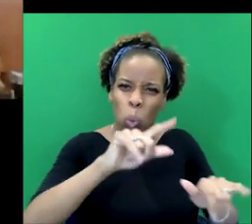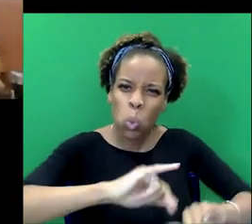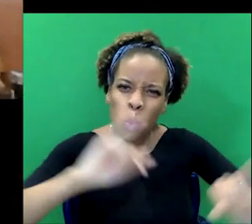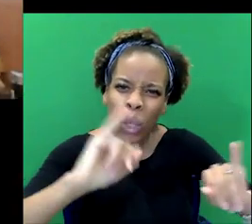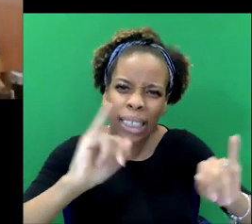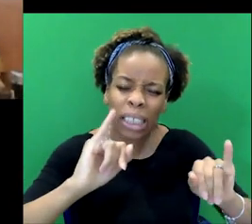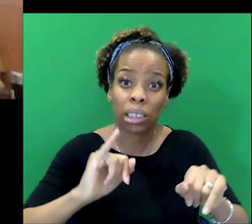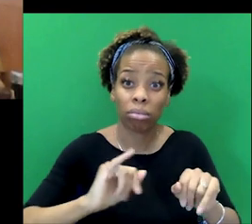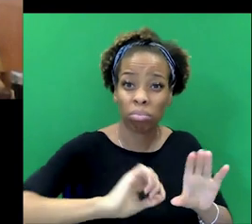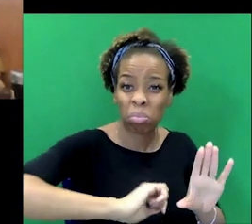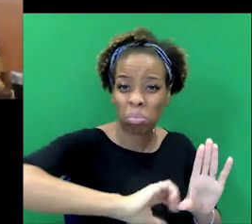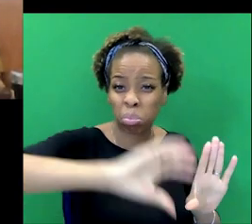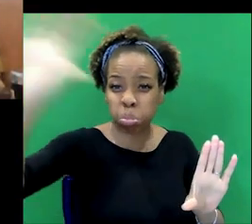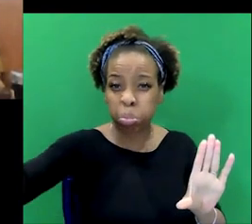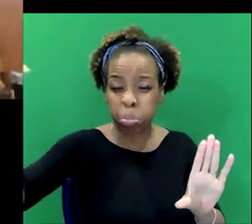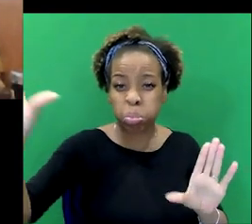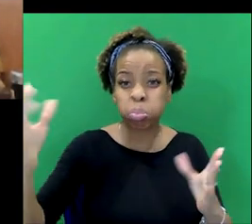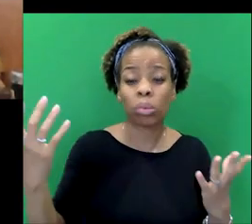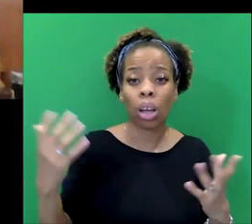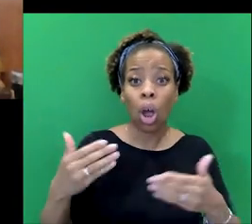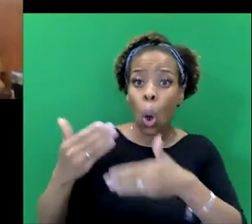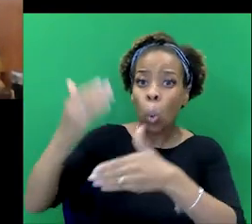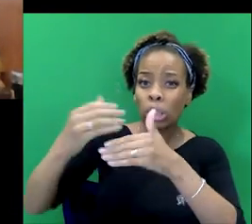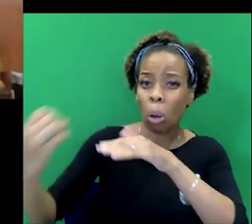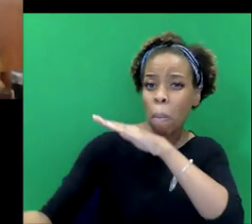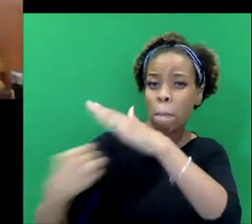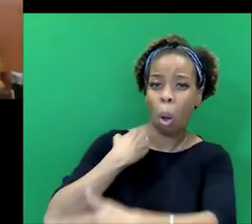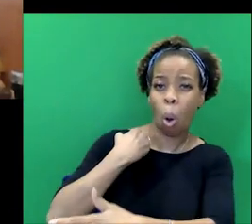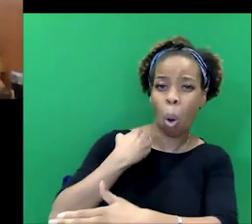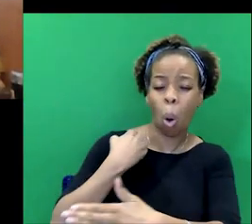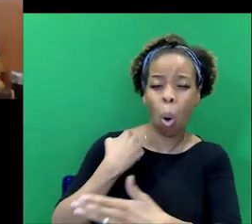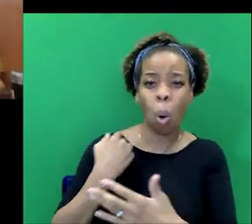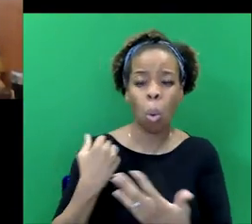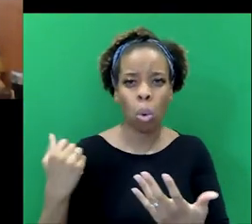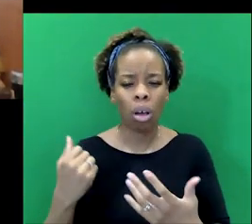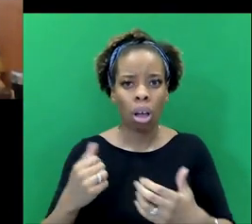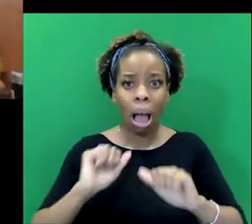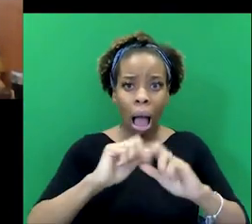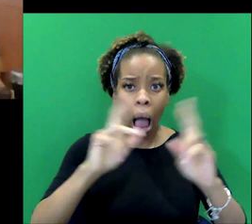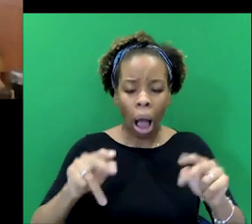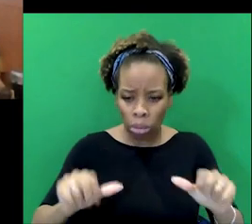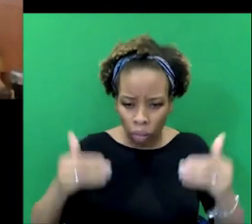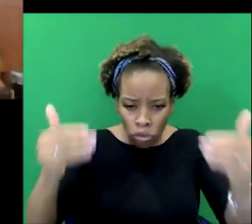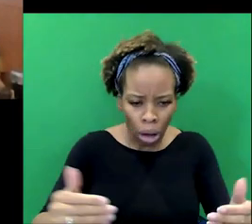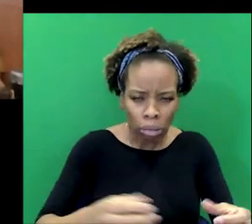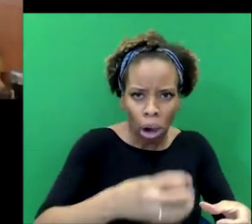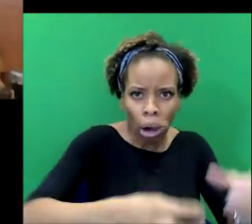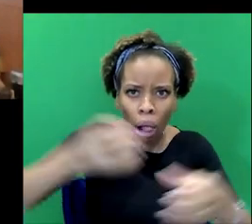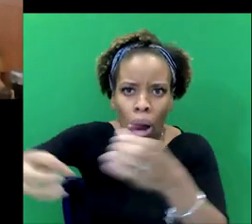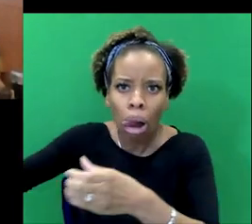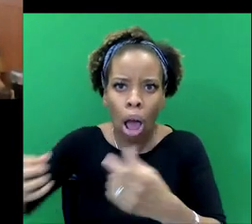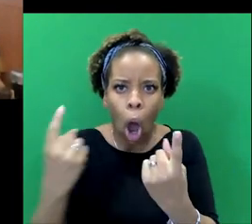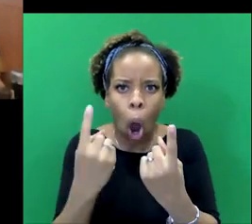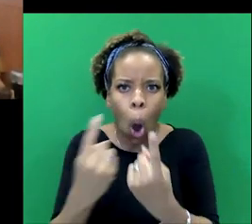excreta sort of, you know, thrown in through the windows. Oh, objects left outside, abusive, and